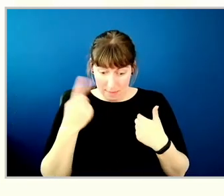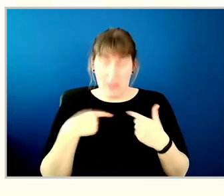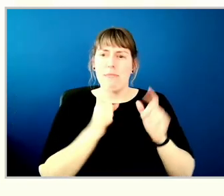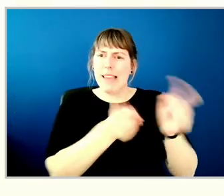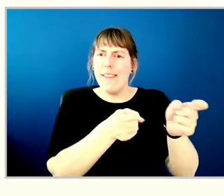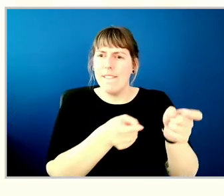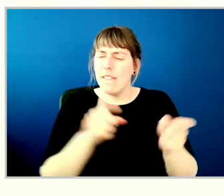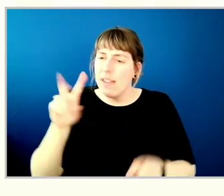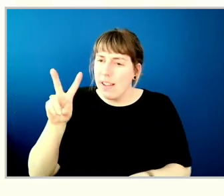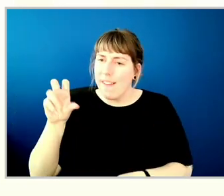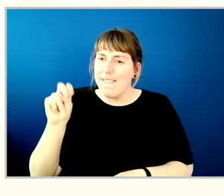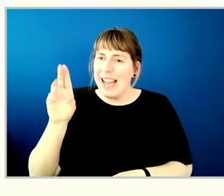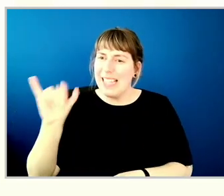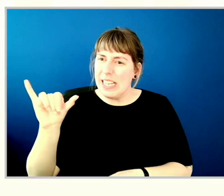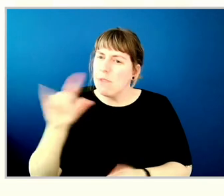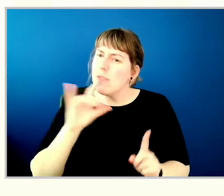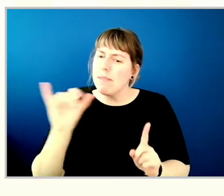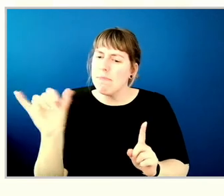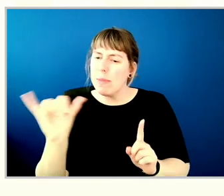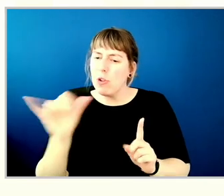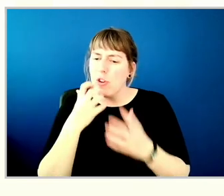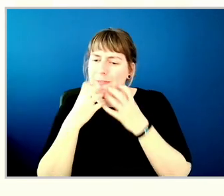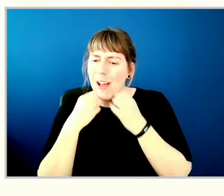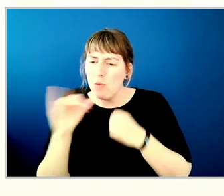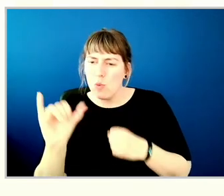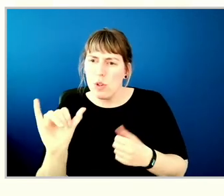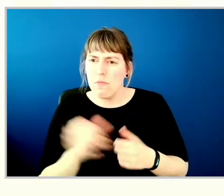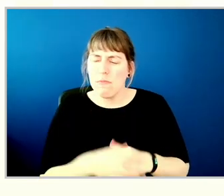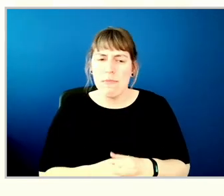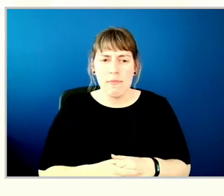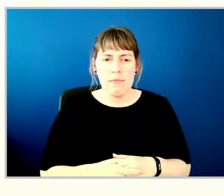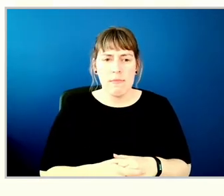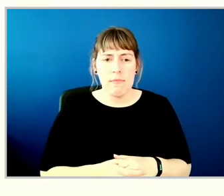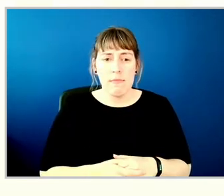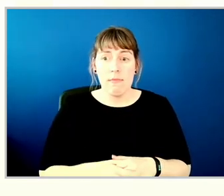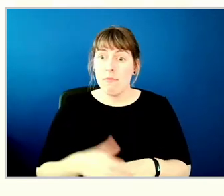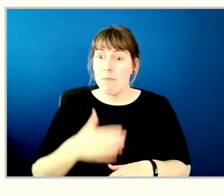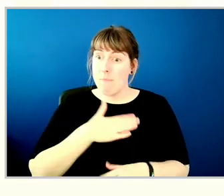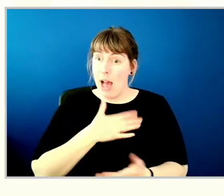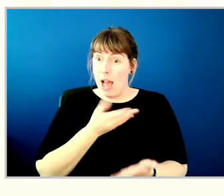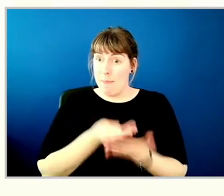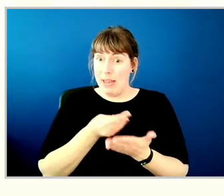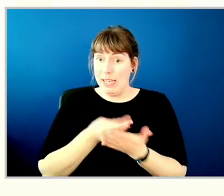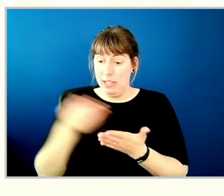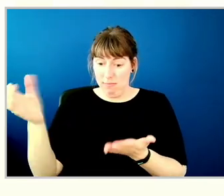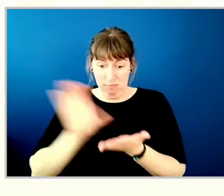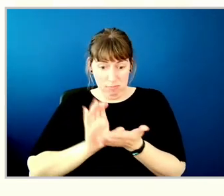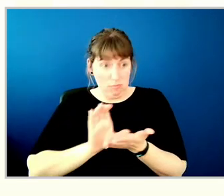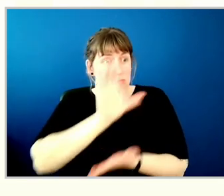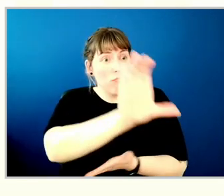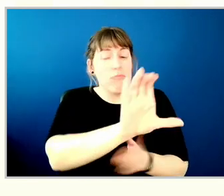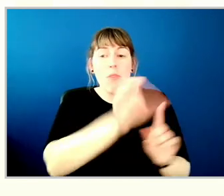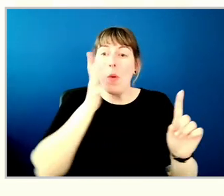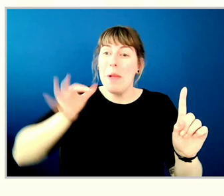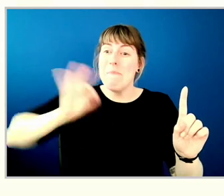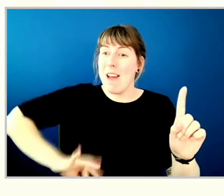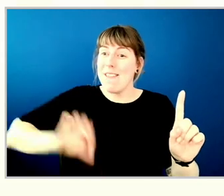like Vancity has similar values, and I just really want to put our money where it might help somebody.